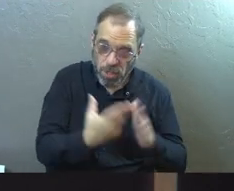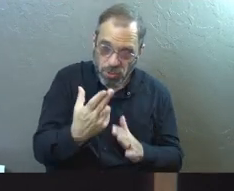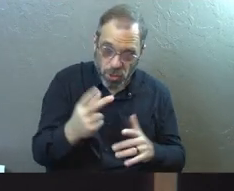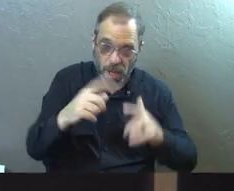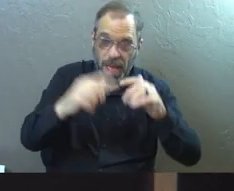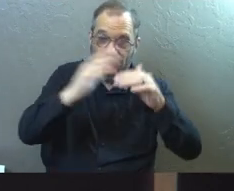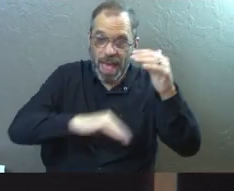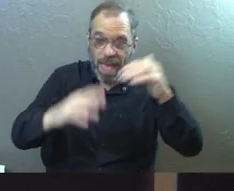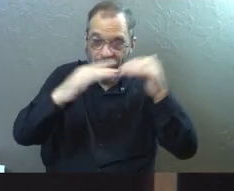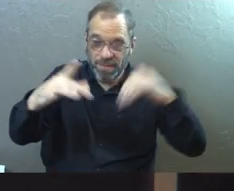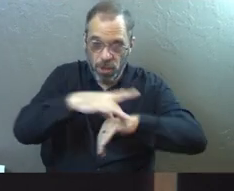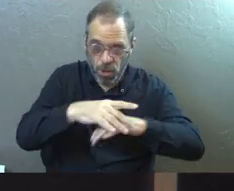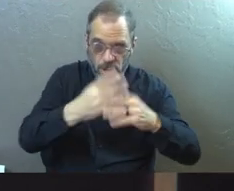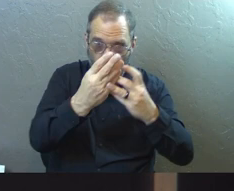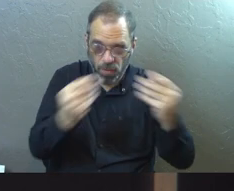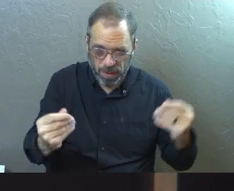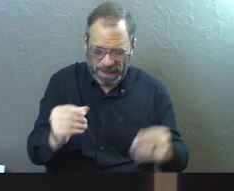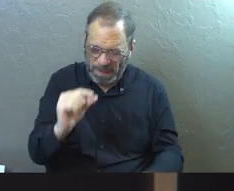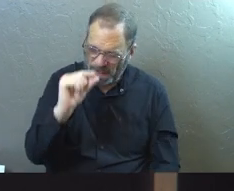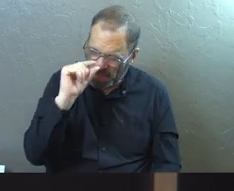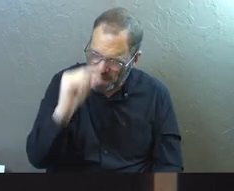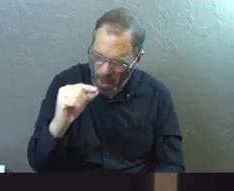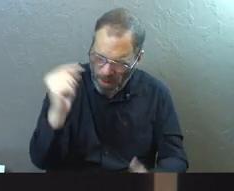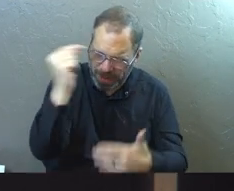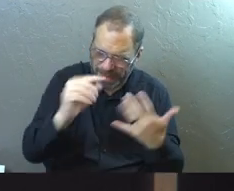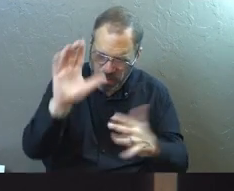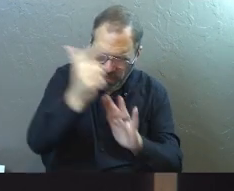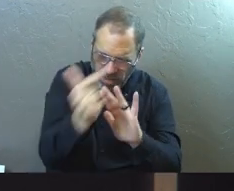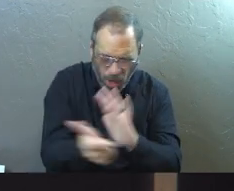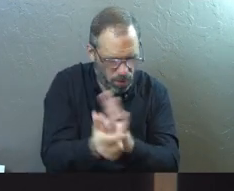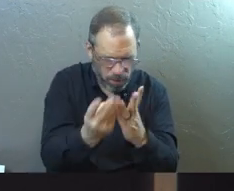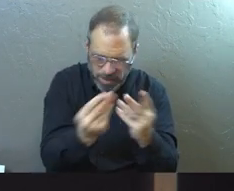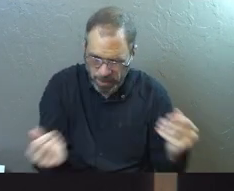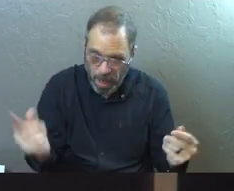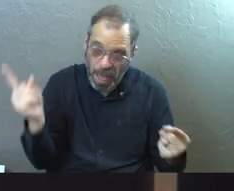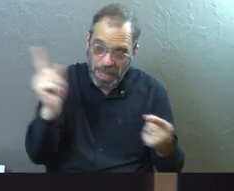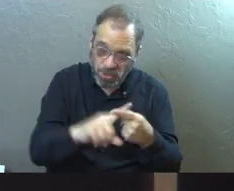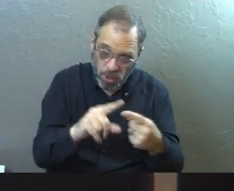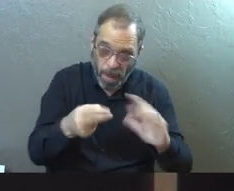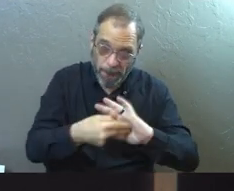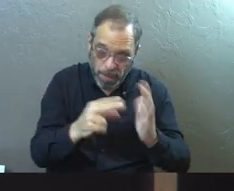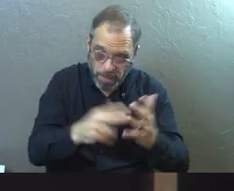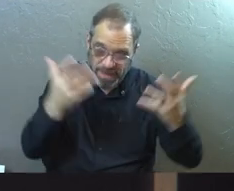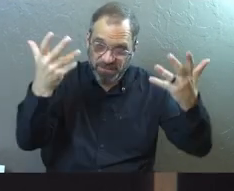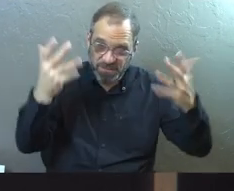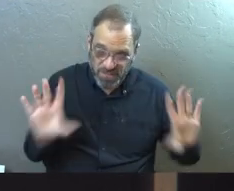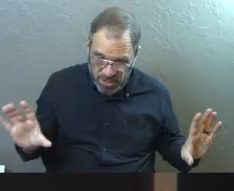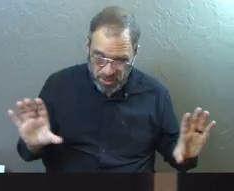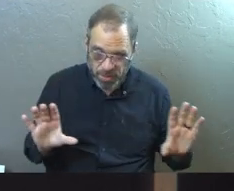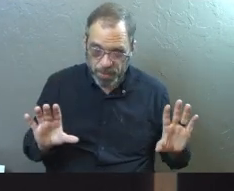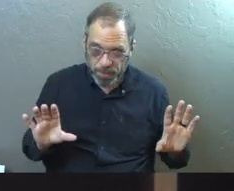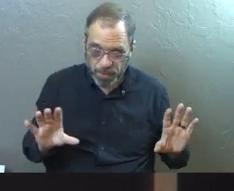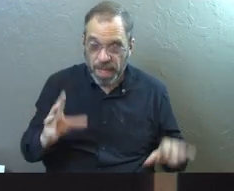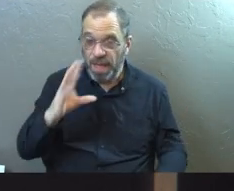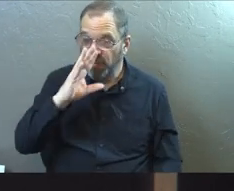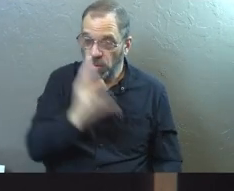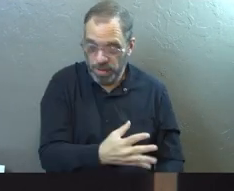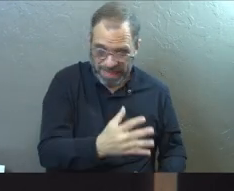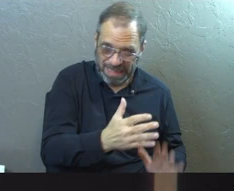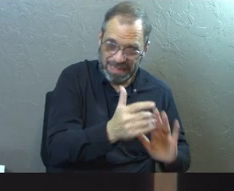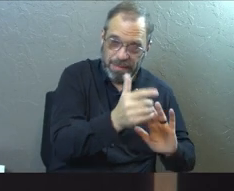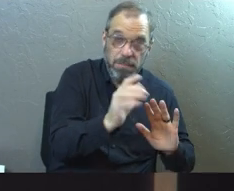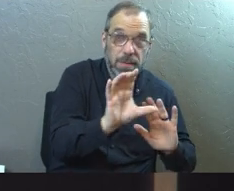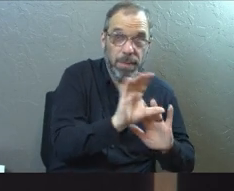until heaven and earth disappear, not even the smallest detail of God's law will disappear until its purpose is achieved. So if you ignore the least